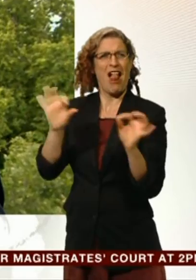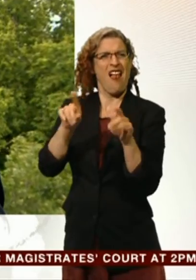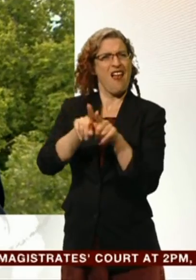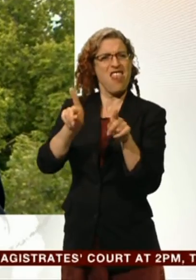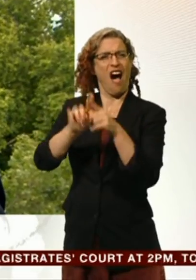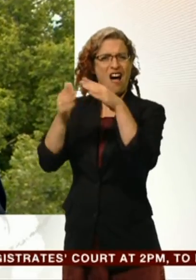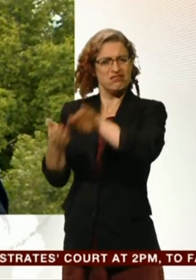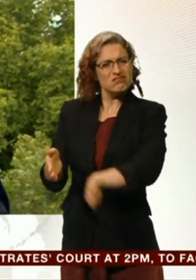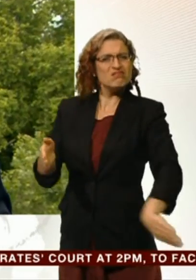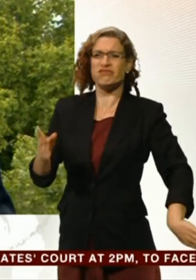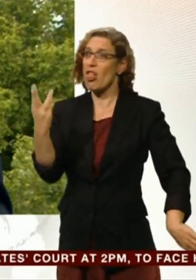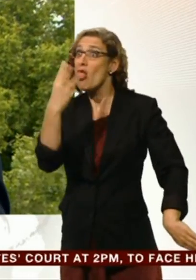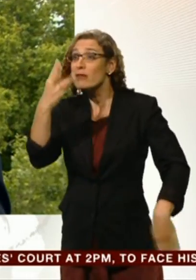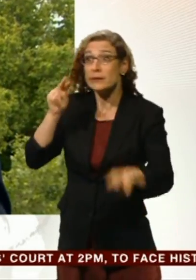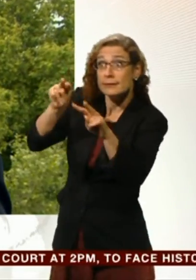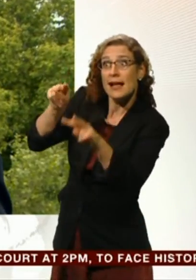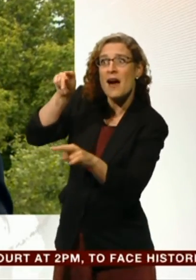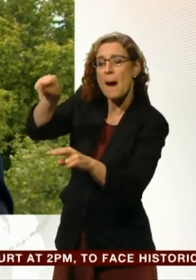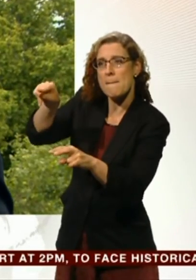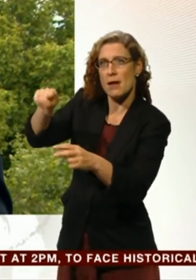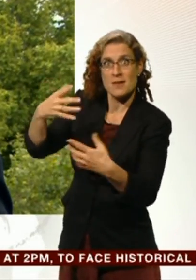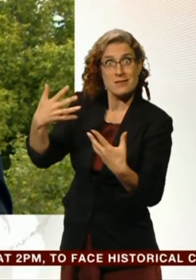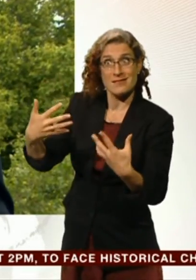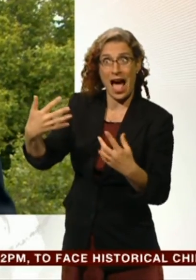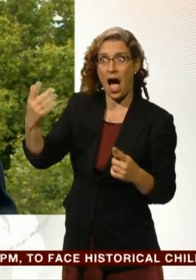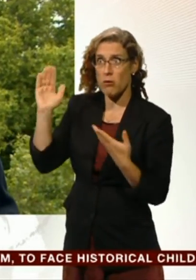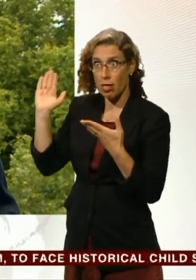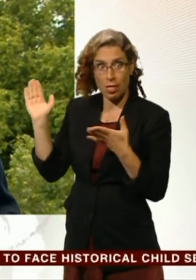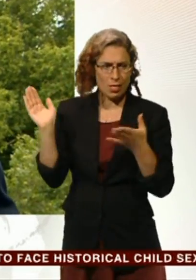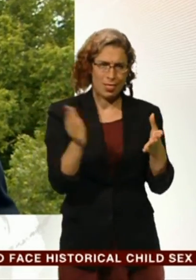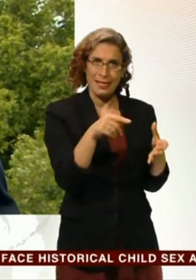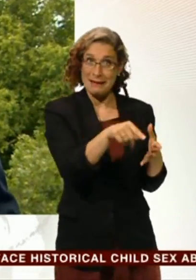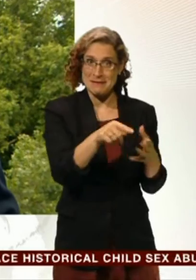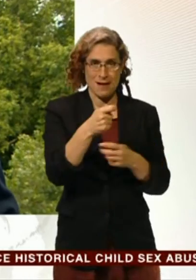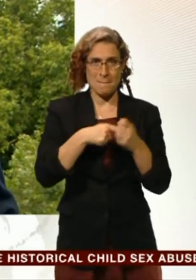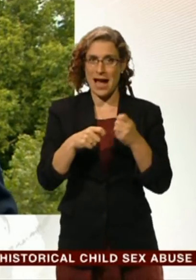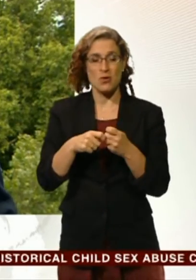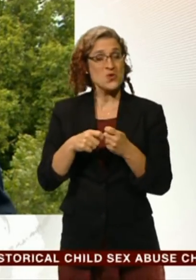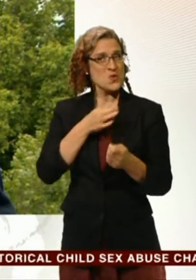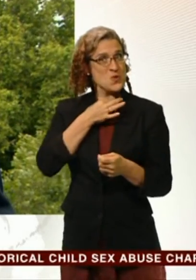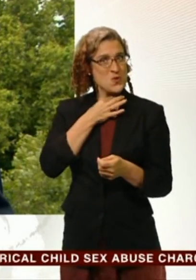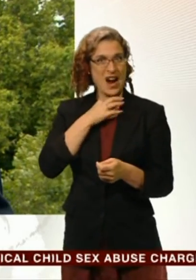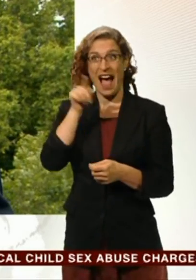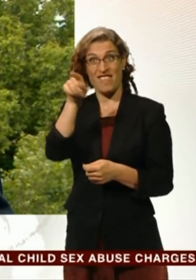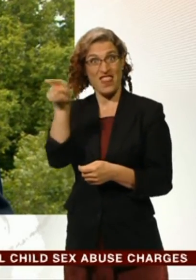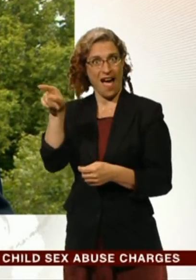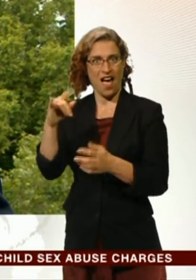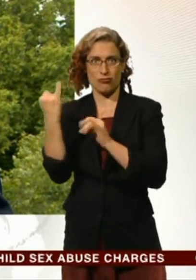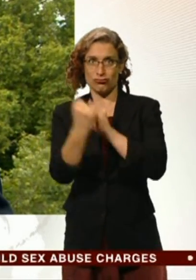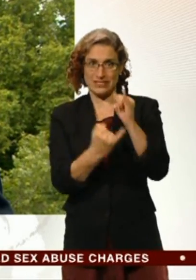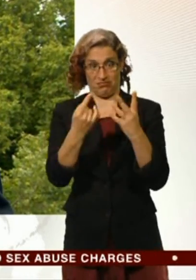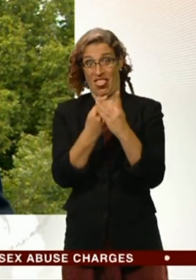of the Labour Party is now regarded in such a way that it's a profoundly sensitive thing to do, to even criticise him at all.